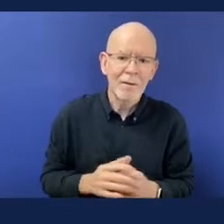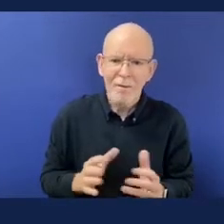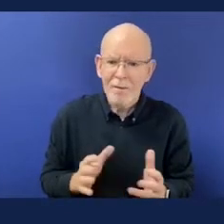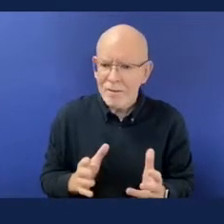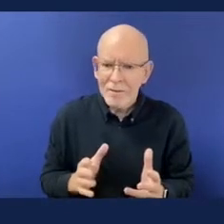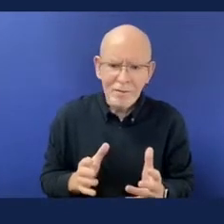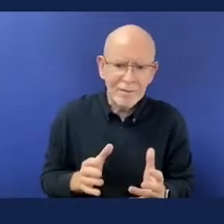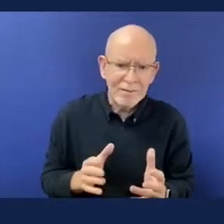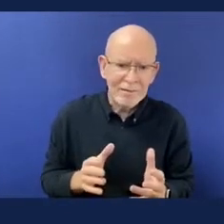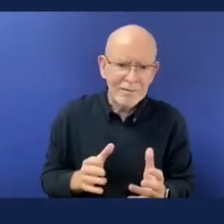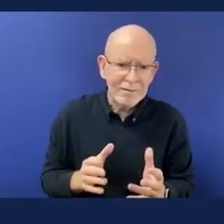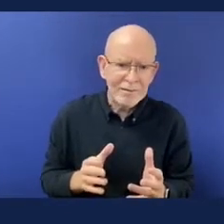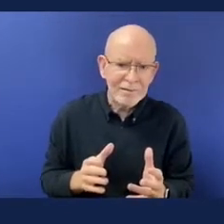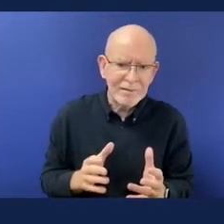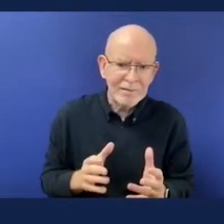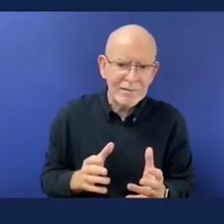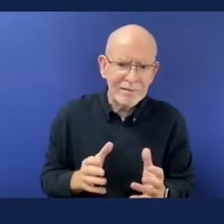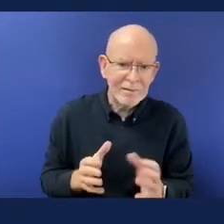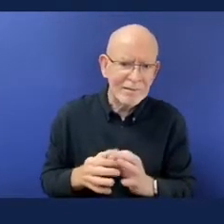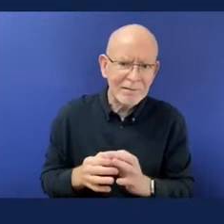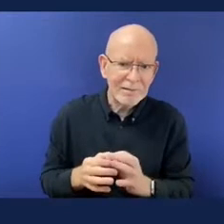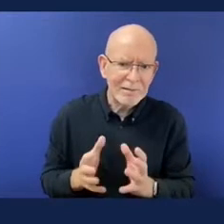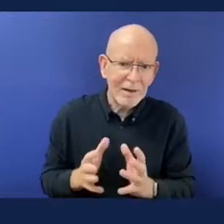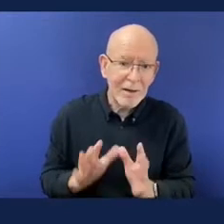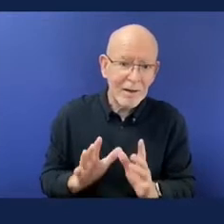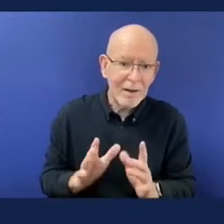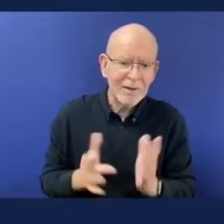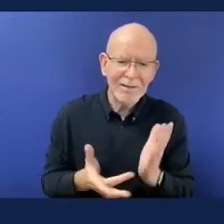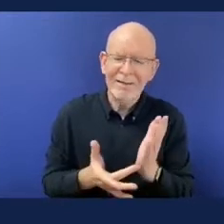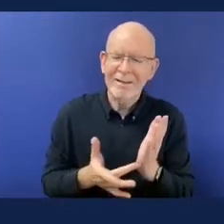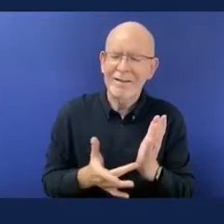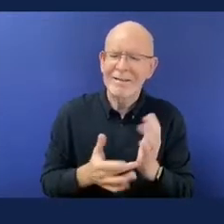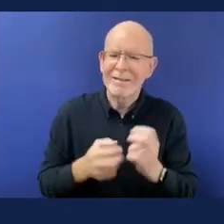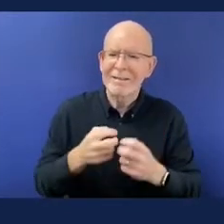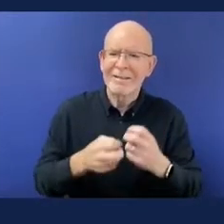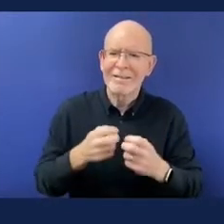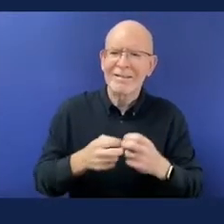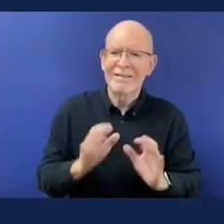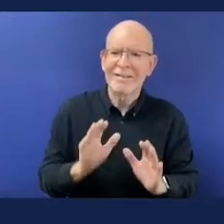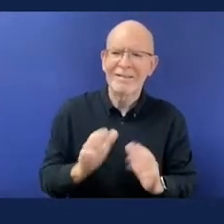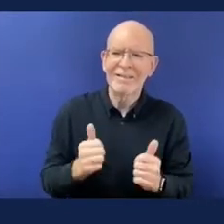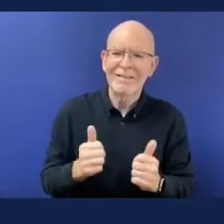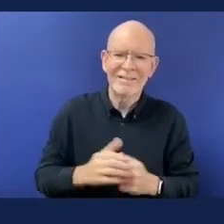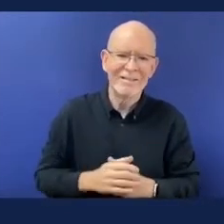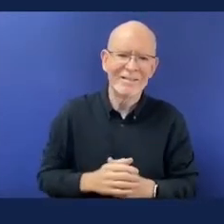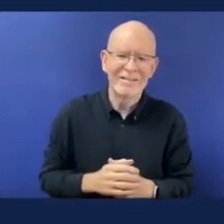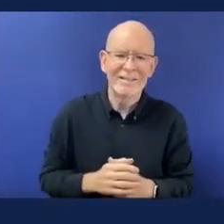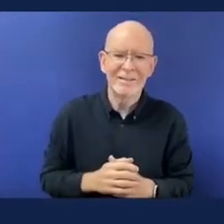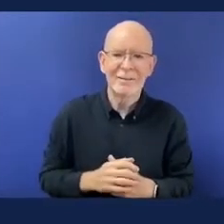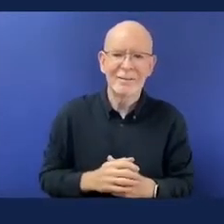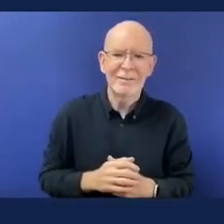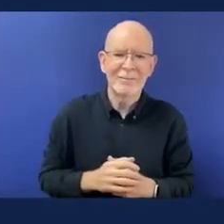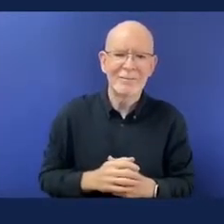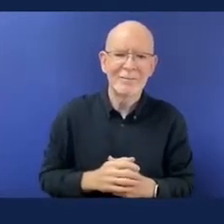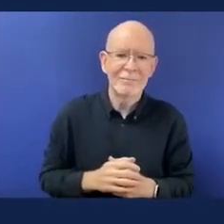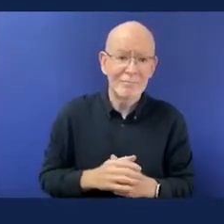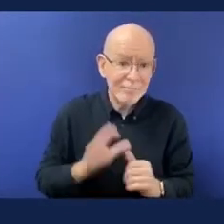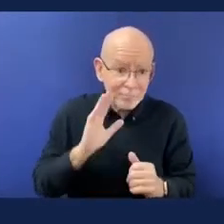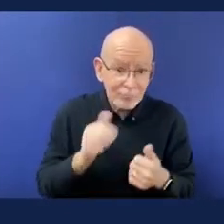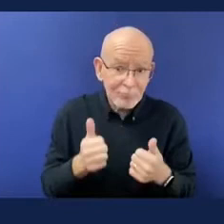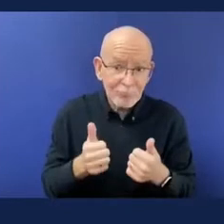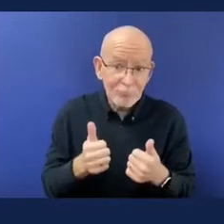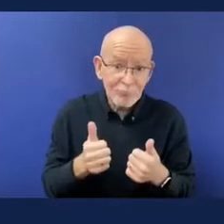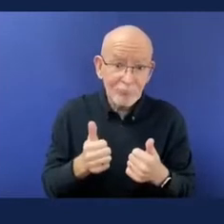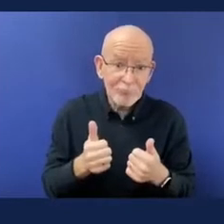is Craig Spence, Chief Brand and Communications Officer for the IPC. I'm a 42-year-old white male, described